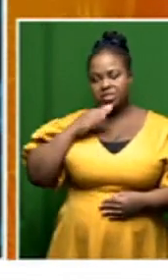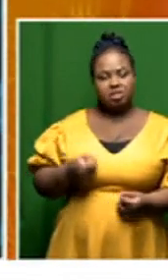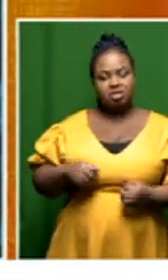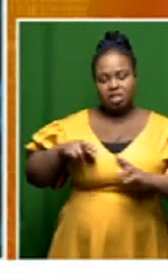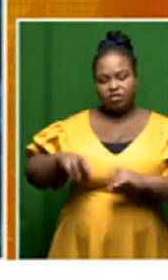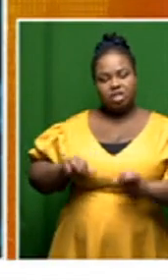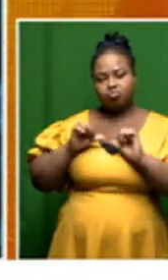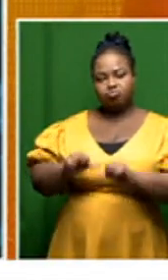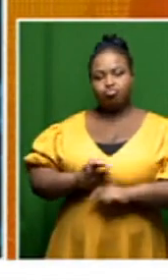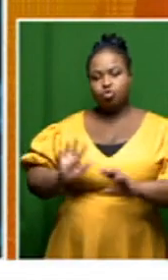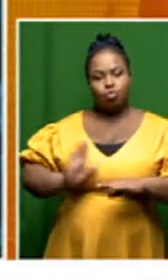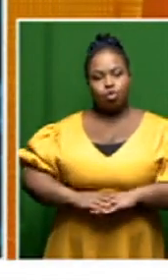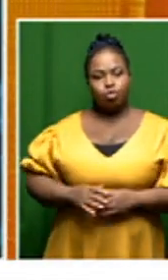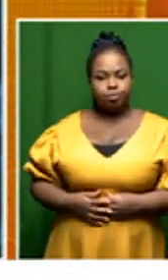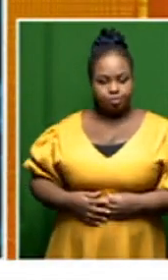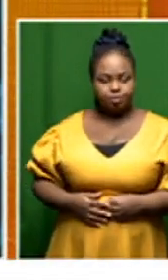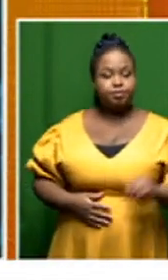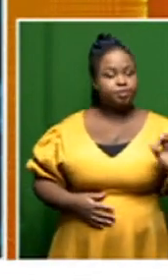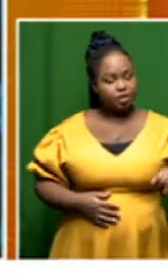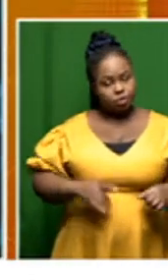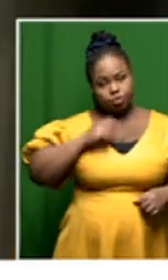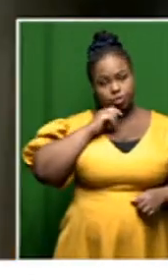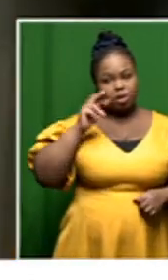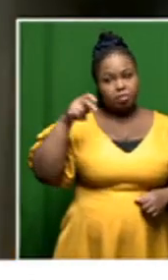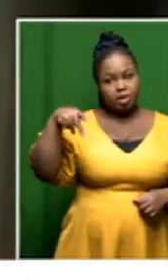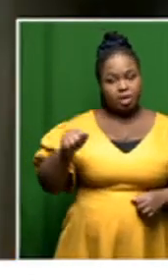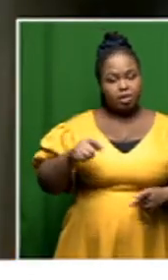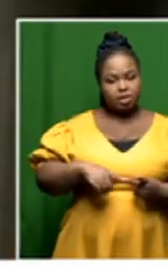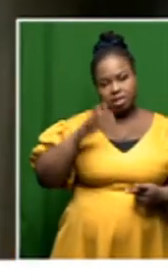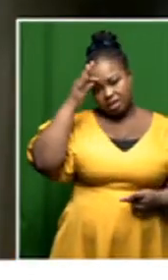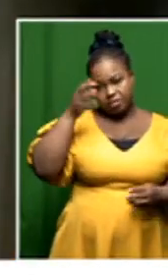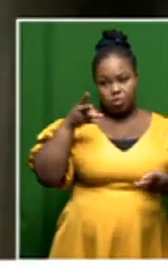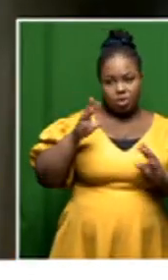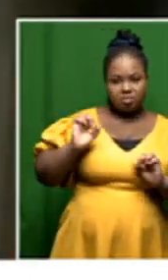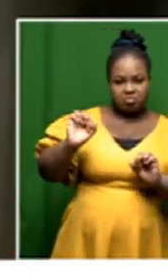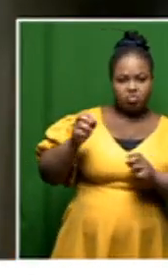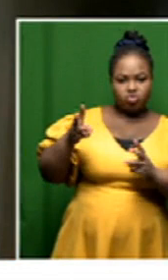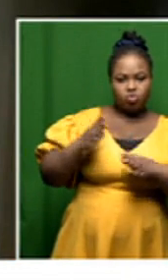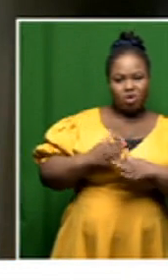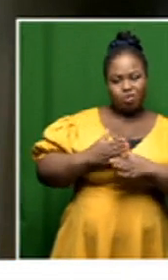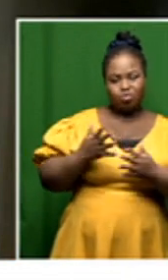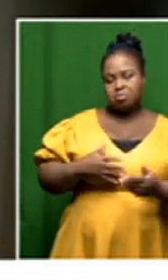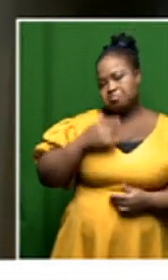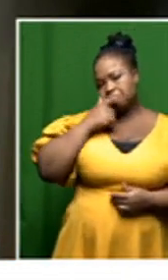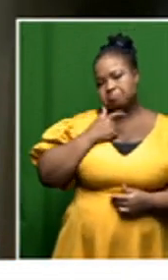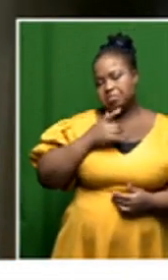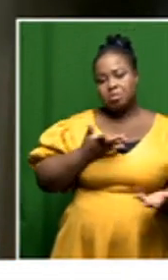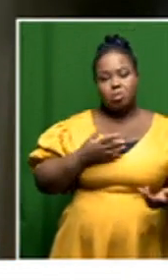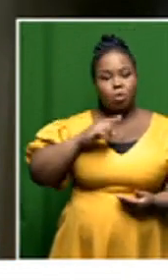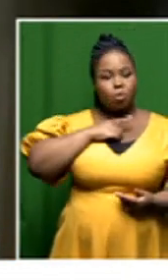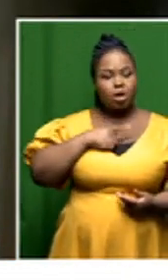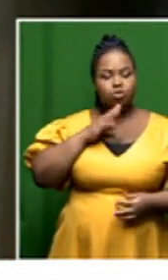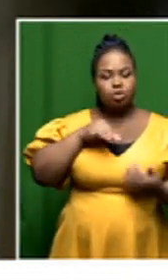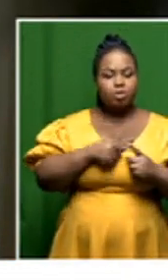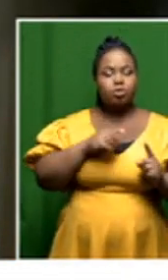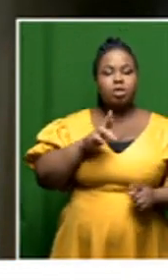with it that is indeed the npa and the government's modus operandi sakina it's very very sad you know we talk about